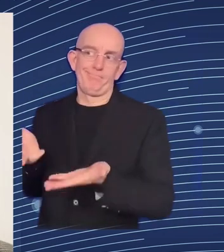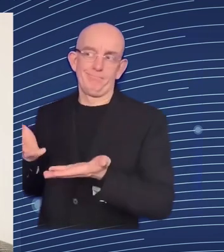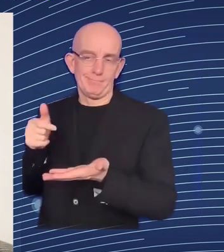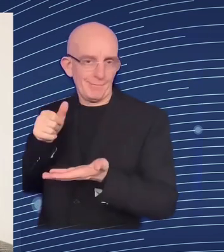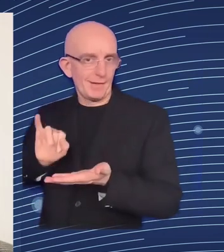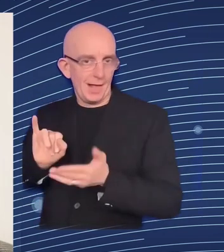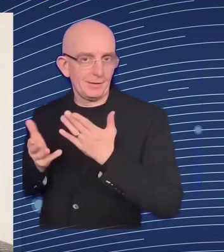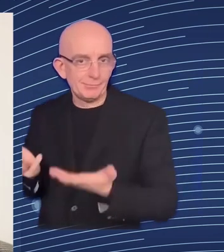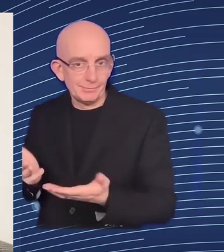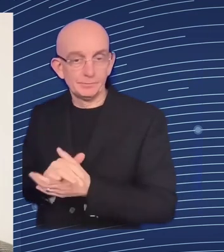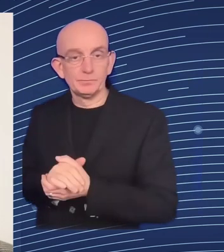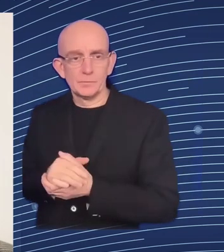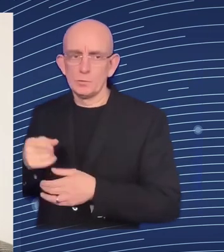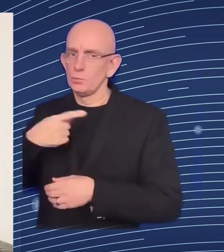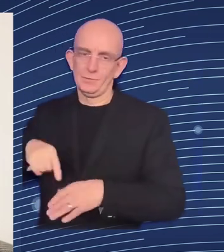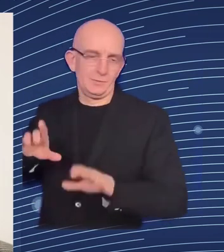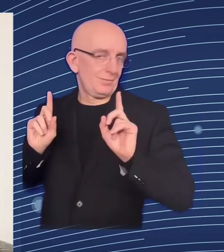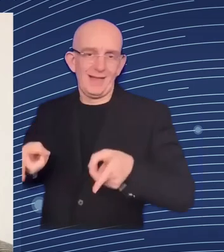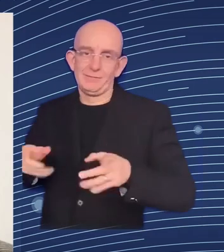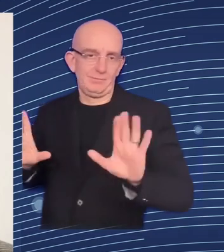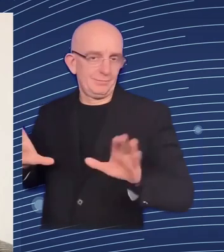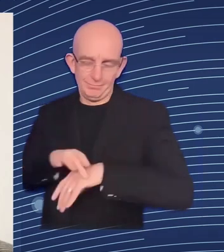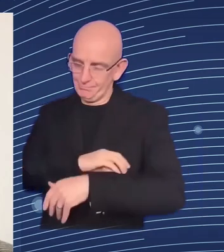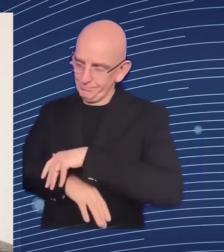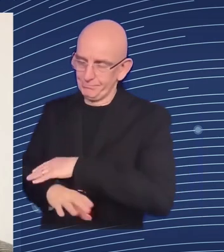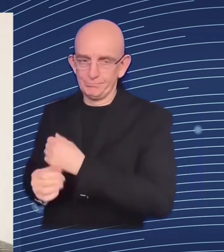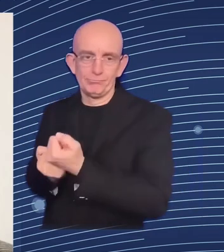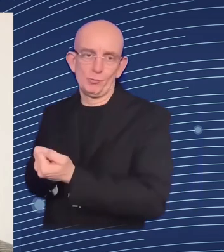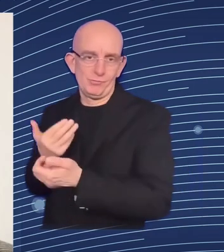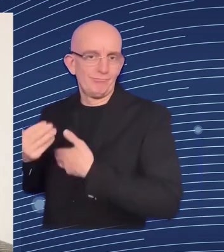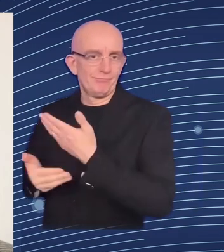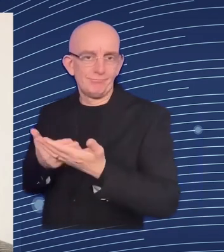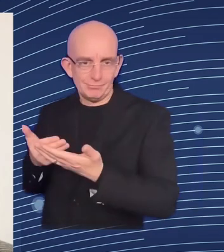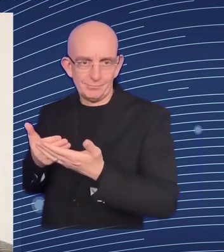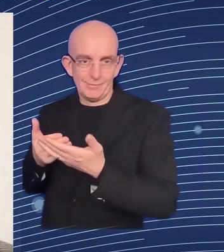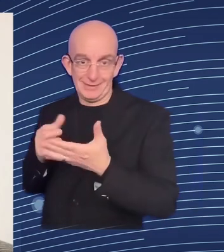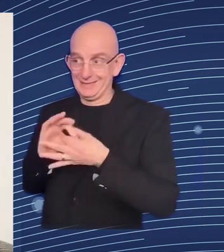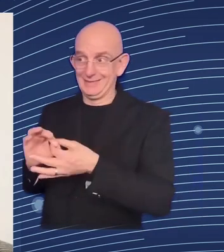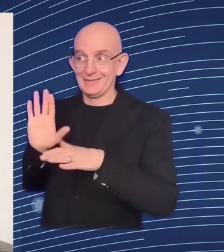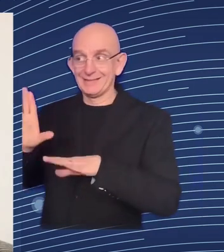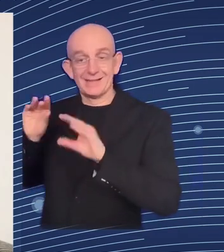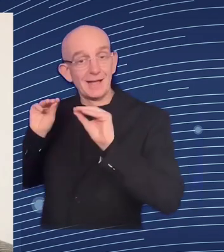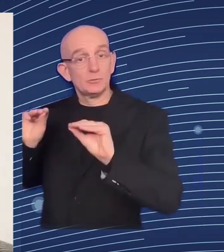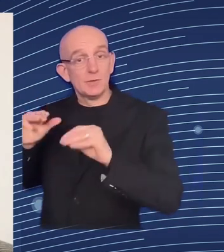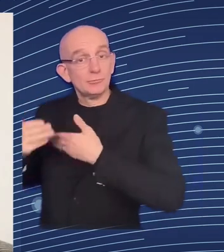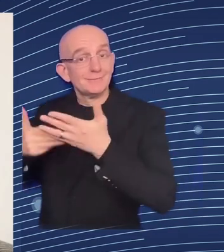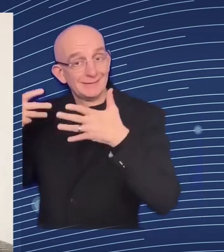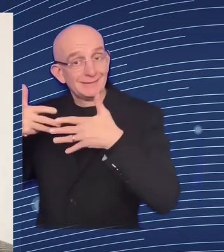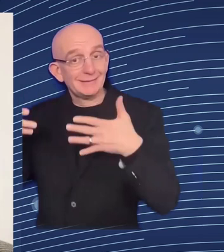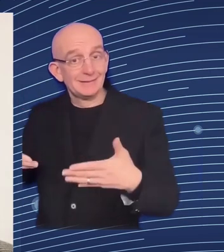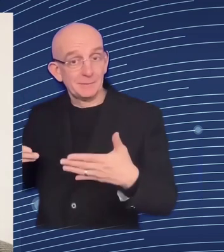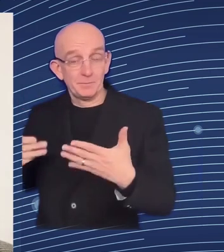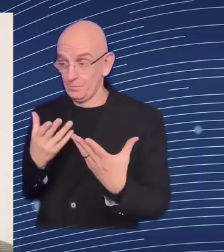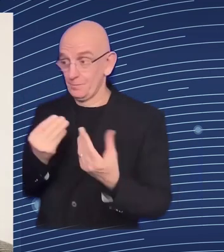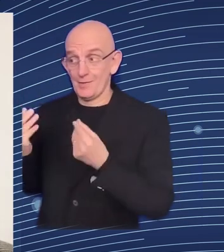there are a lot of young ukrainians very well trained in digital and uh this is an